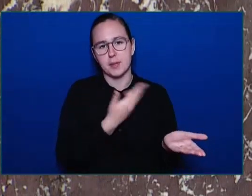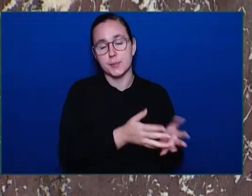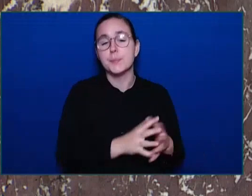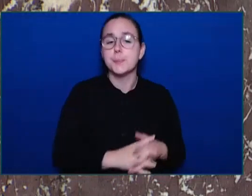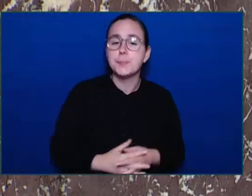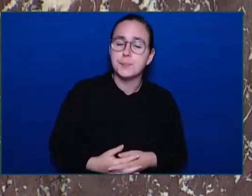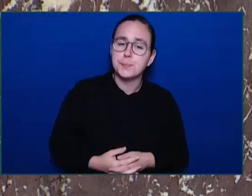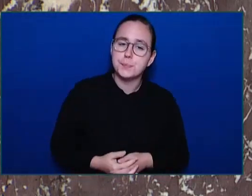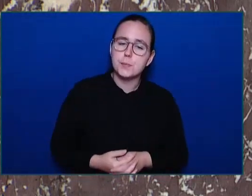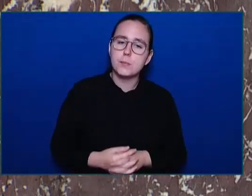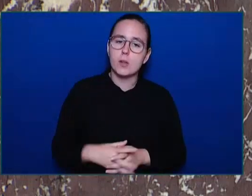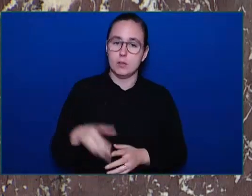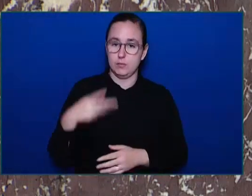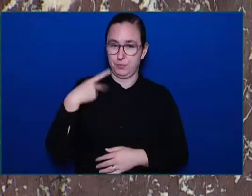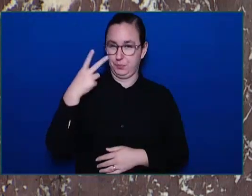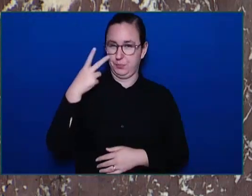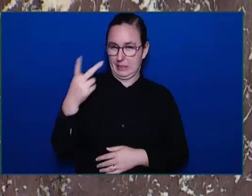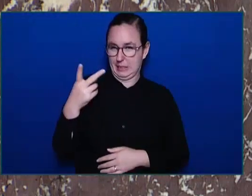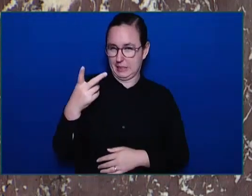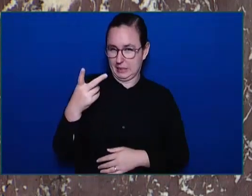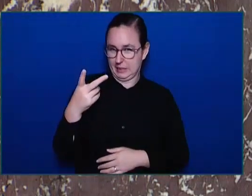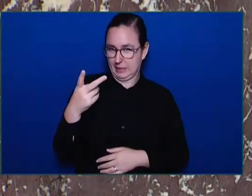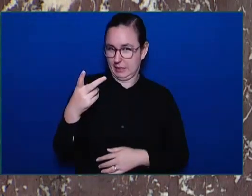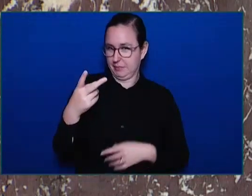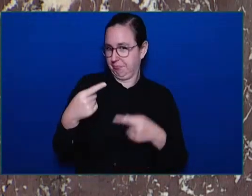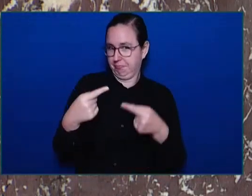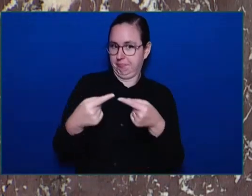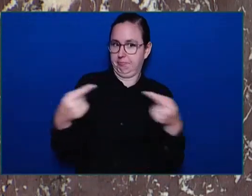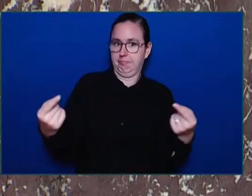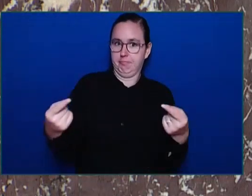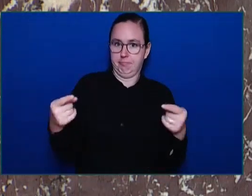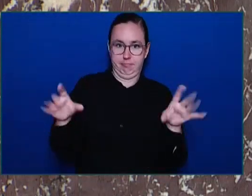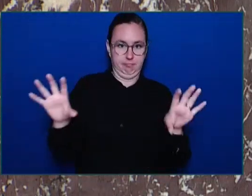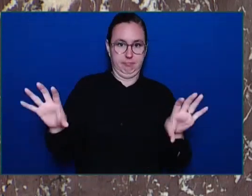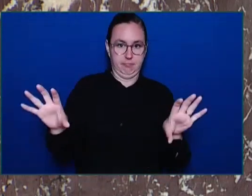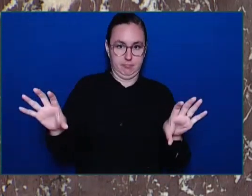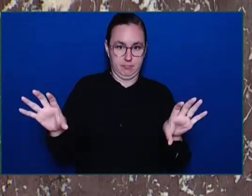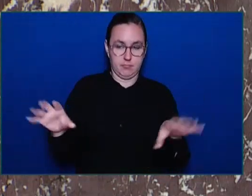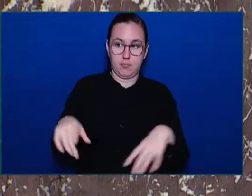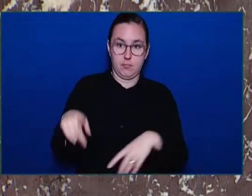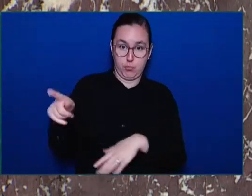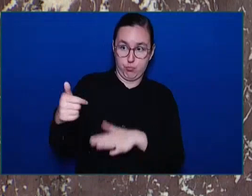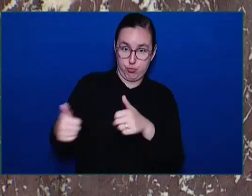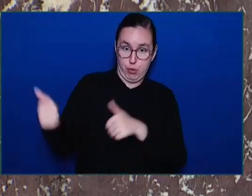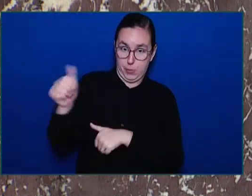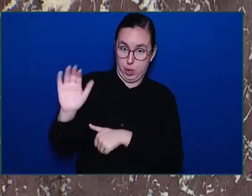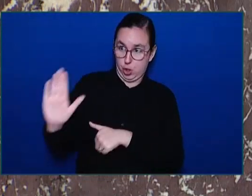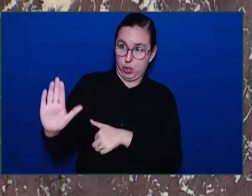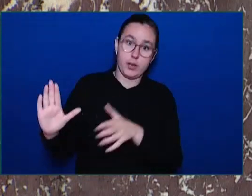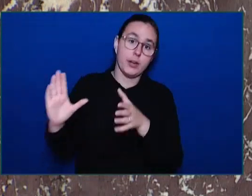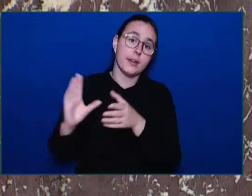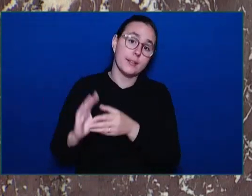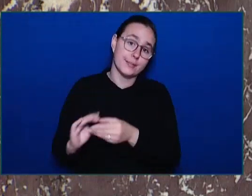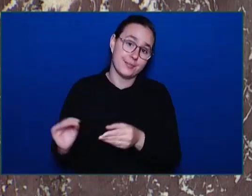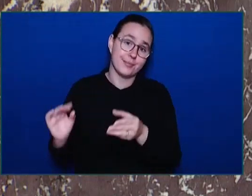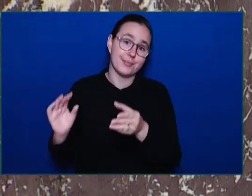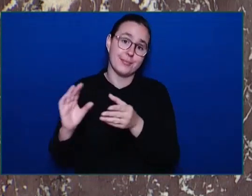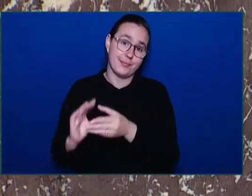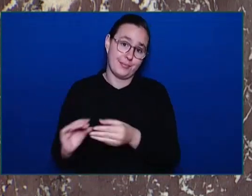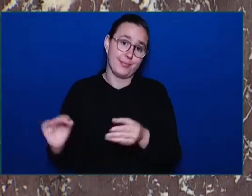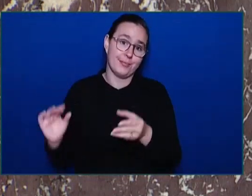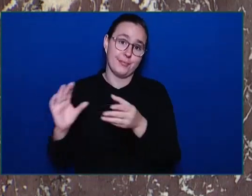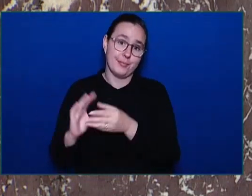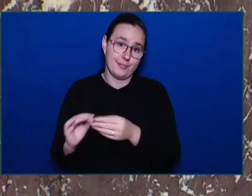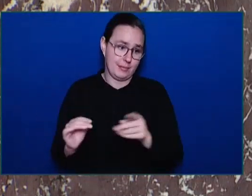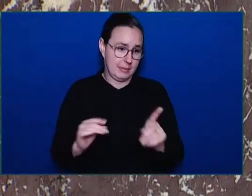Premier's rhetoric and actual results when it comes to crime and social disorder. The explosion of